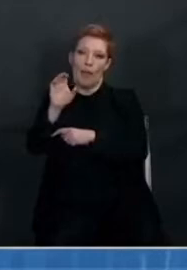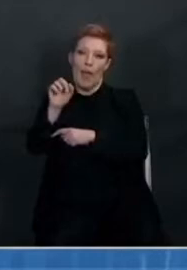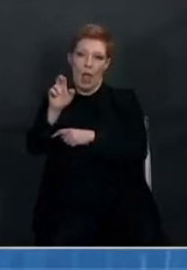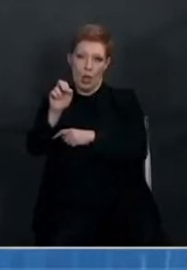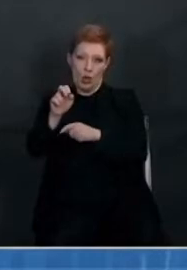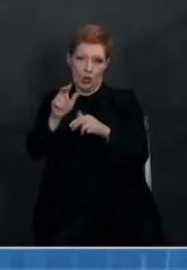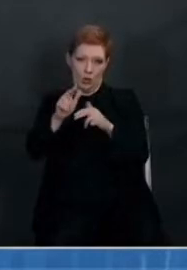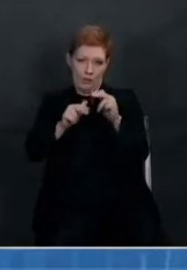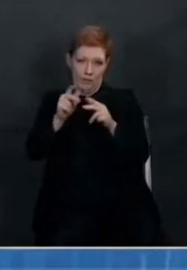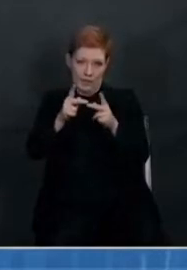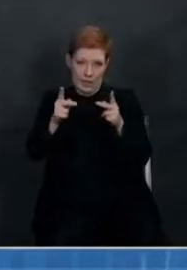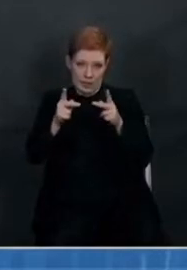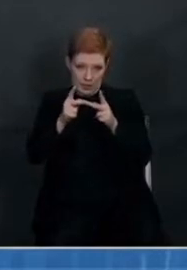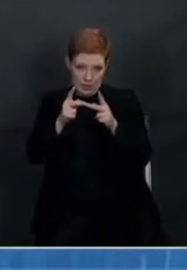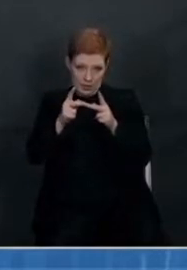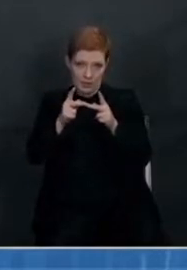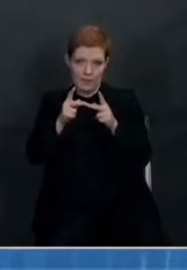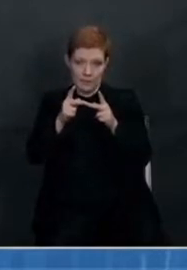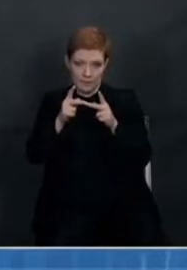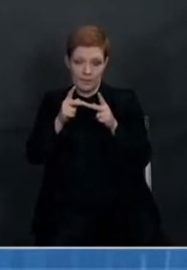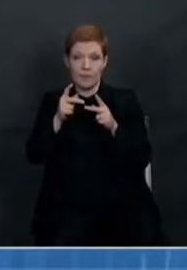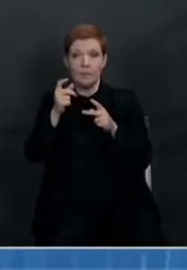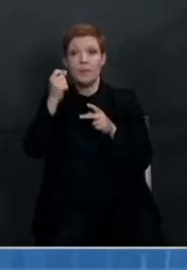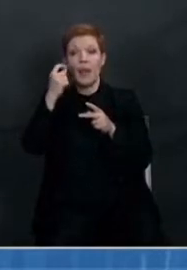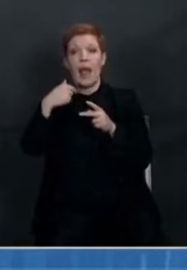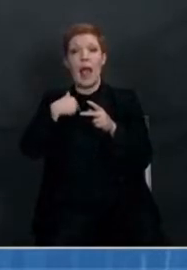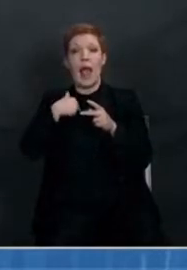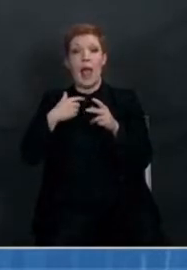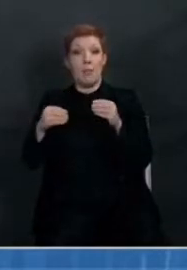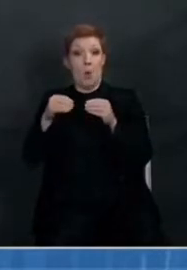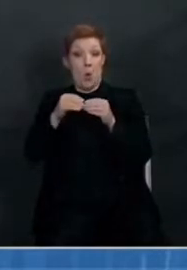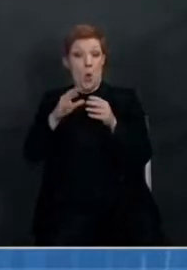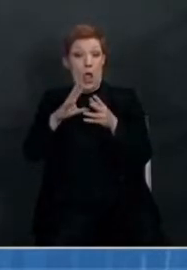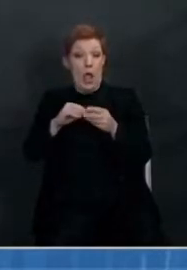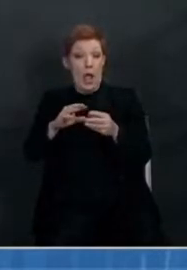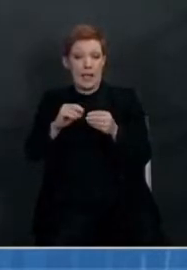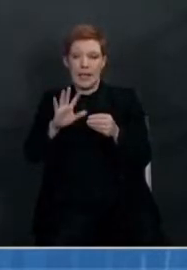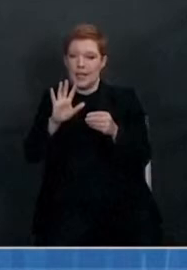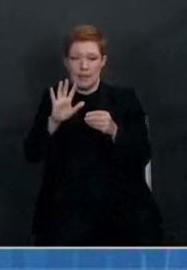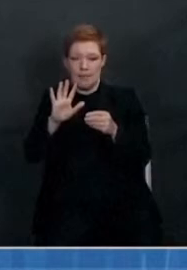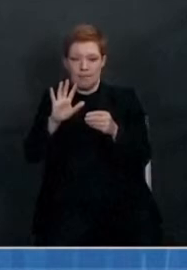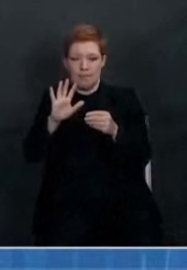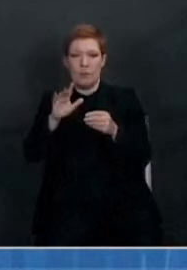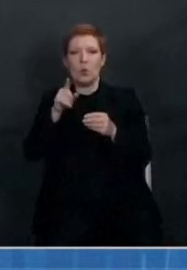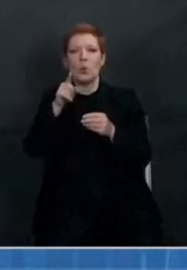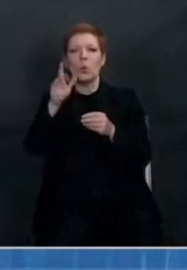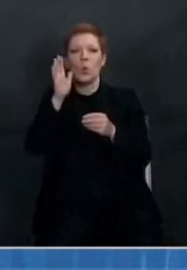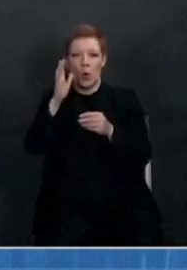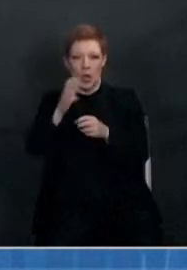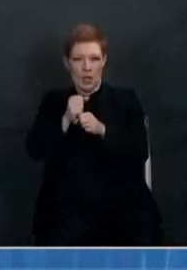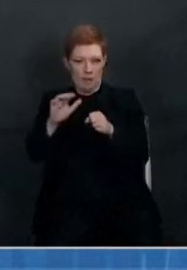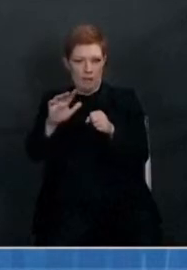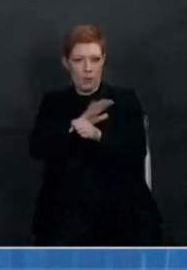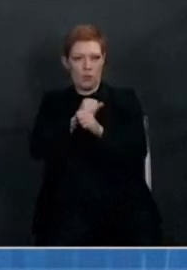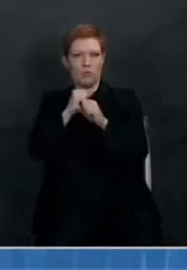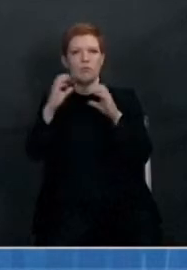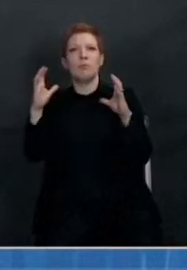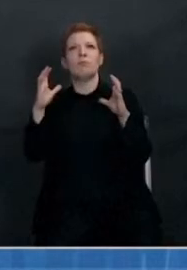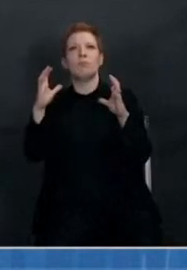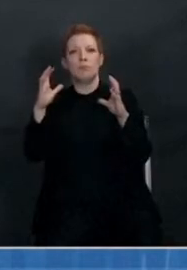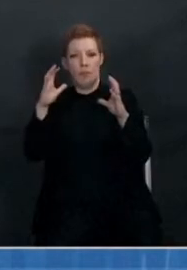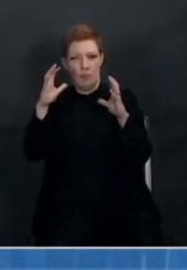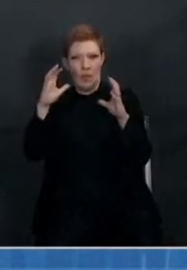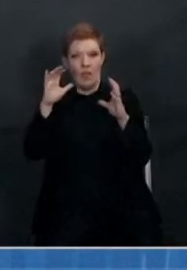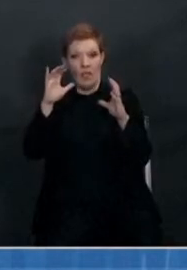to say that you'll, I think you'll get a sense, you'll get a picture of how successful that